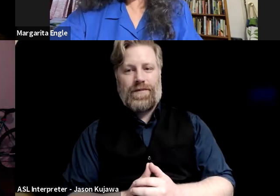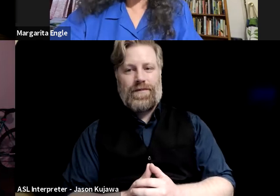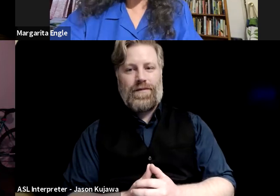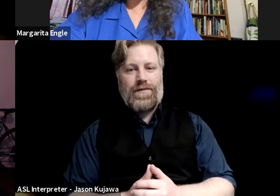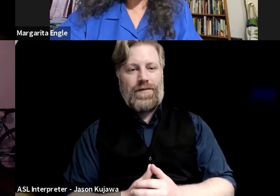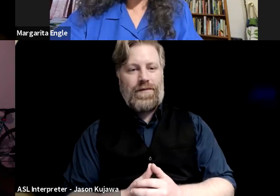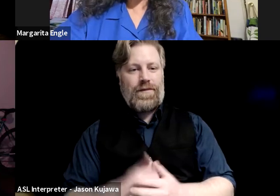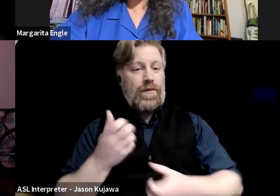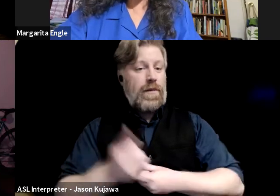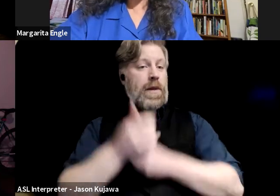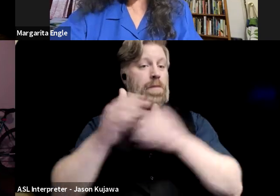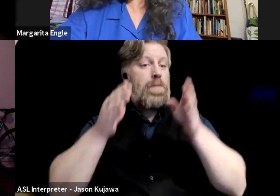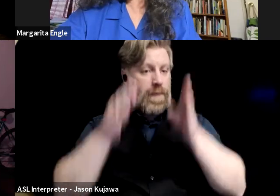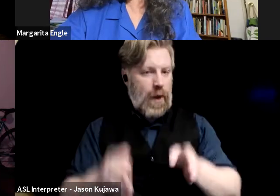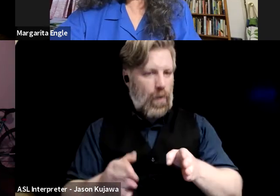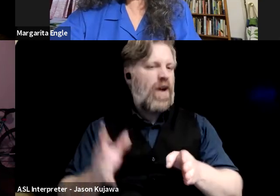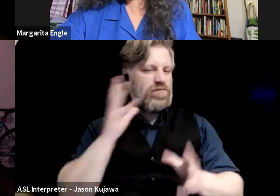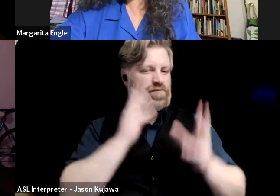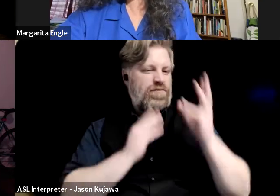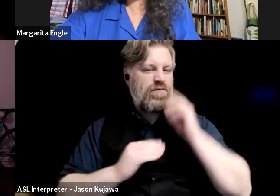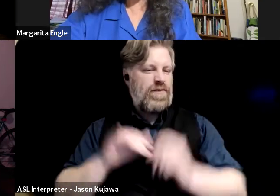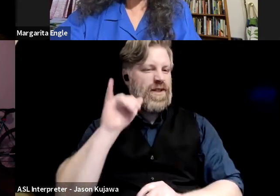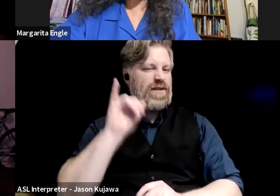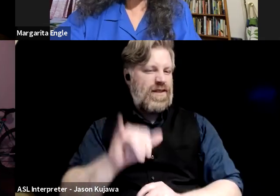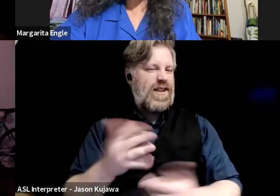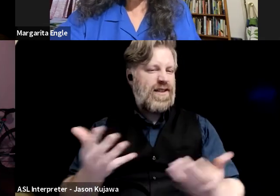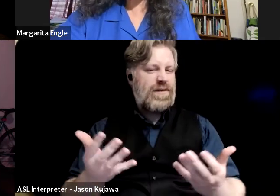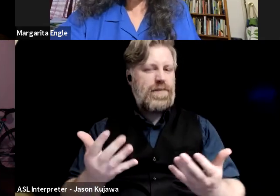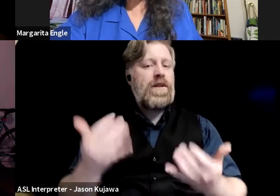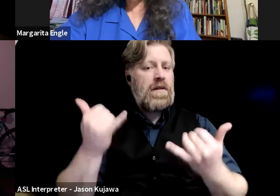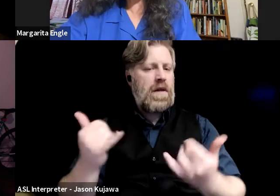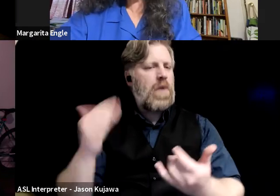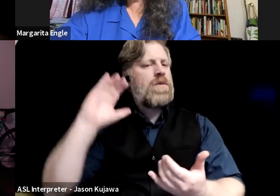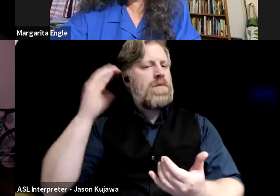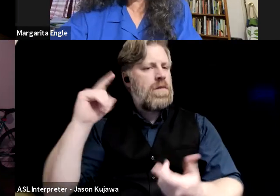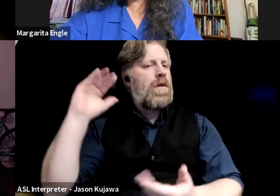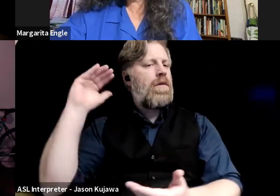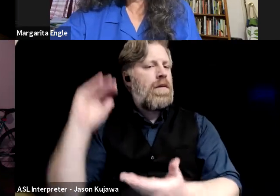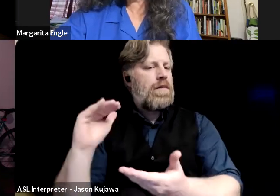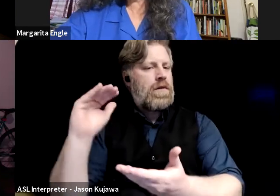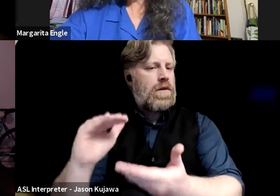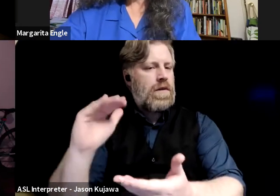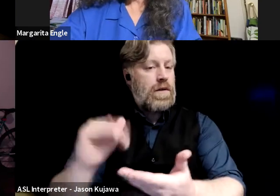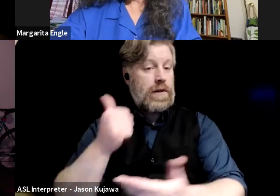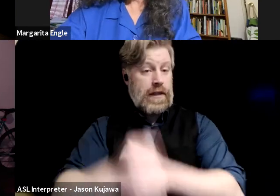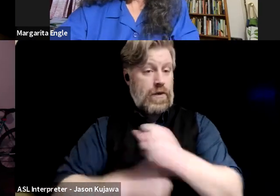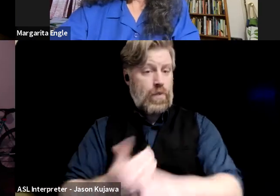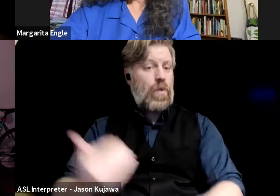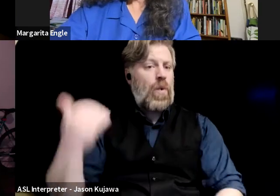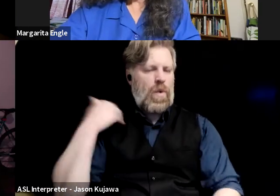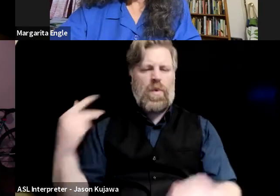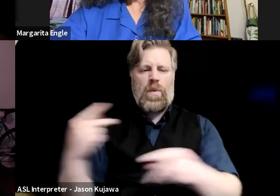faced, and it is, it is decreasing, I think. There are fewer people afraid of poetry than there were 10 years ago. Yeah,